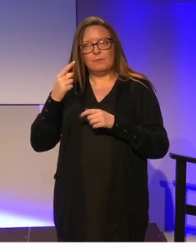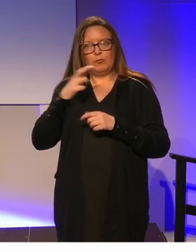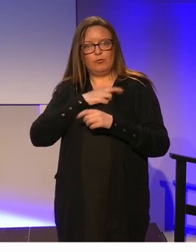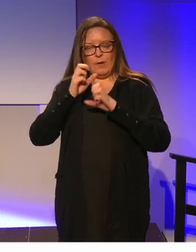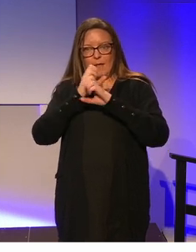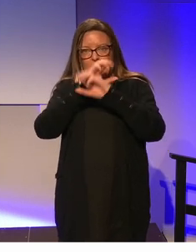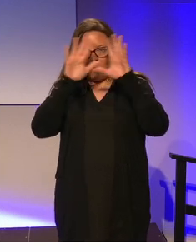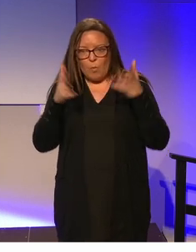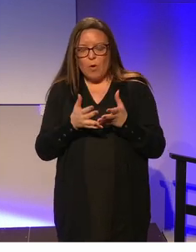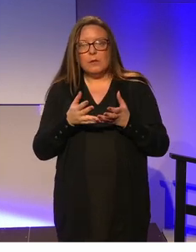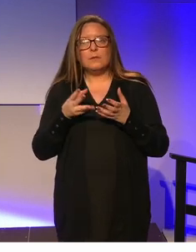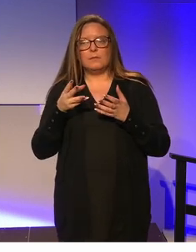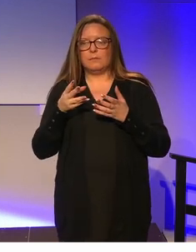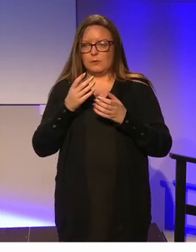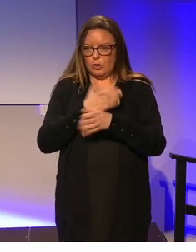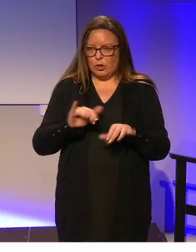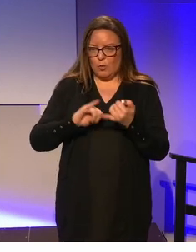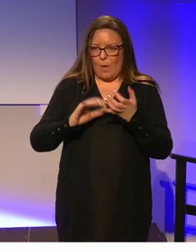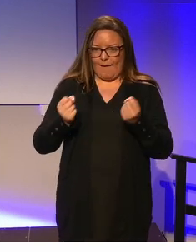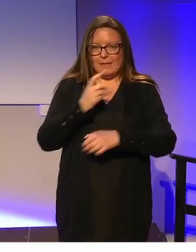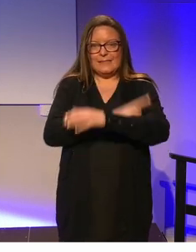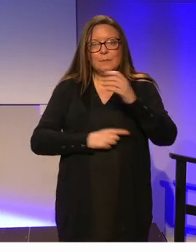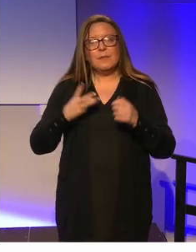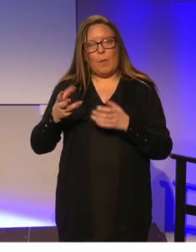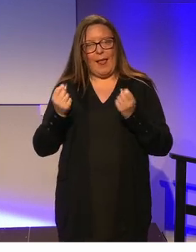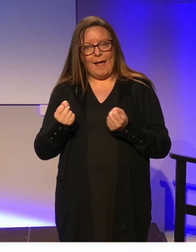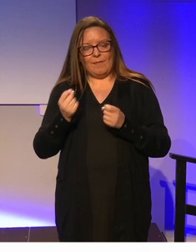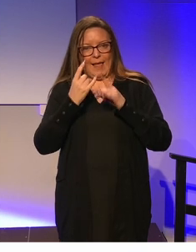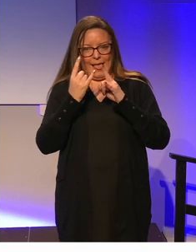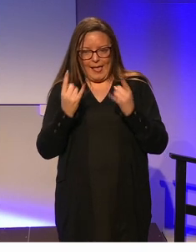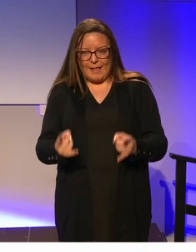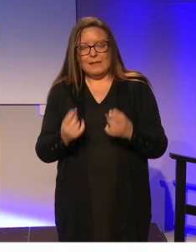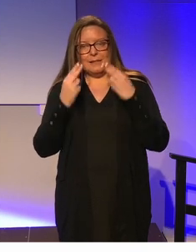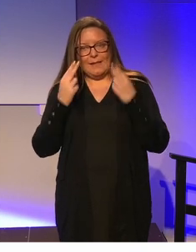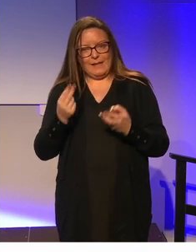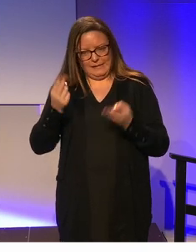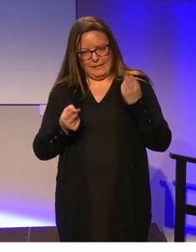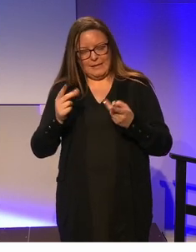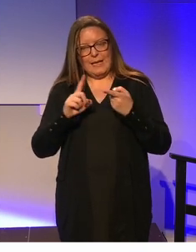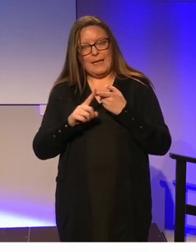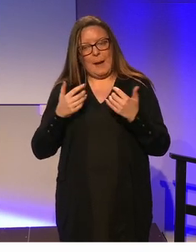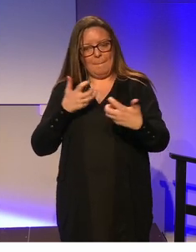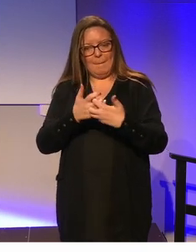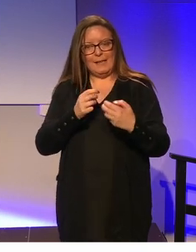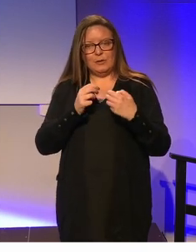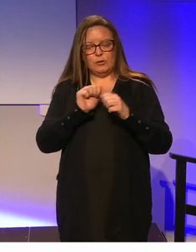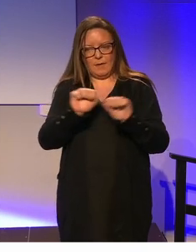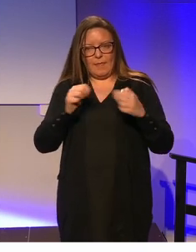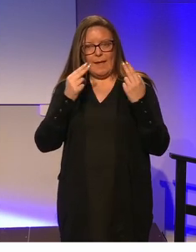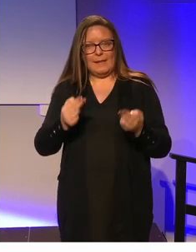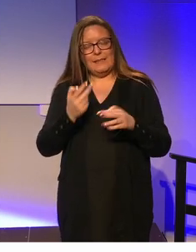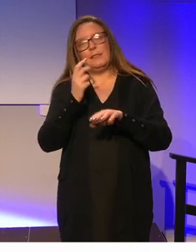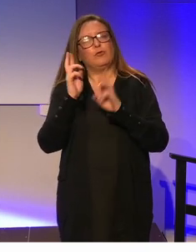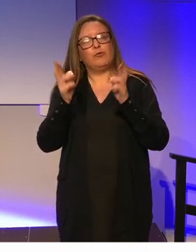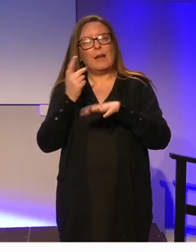would be able to have their health and educational needs assessed and be provided with the services to meet those needs in a timely manner. And at the